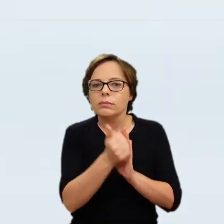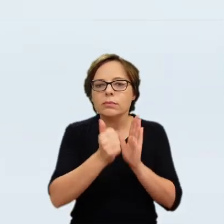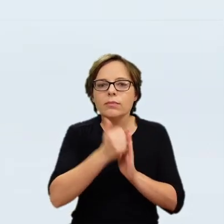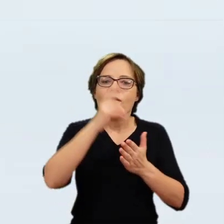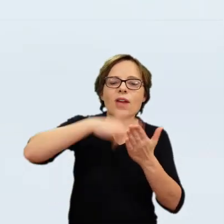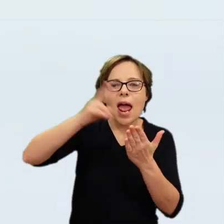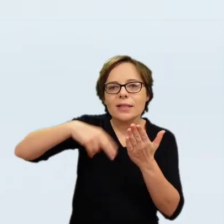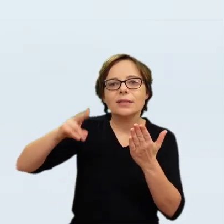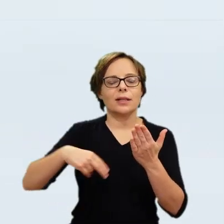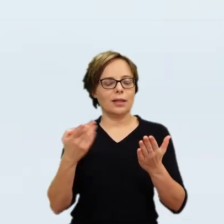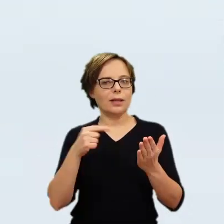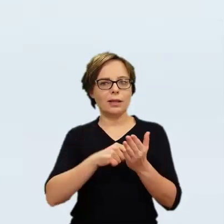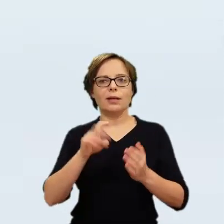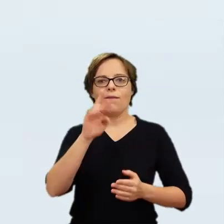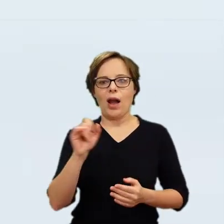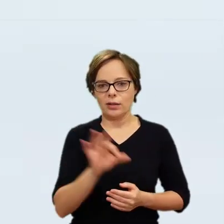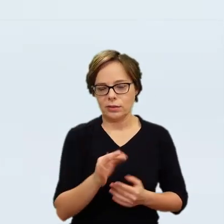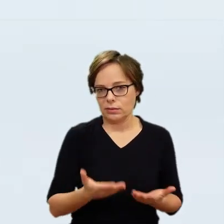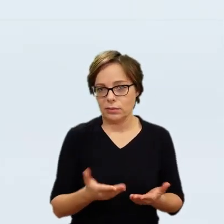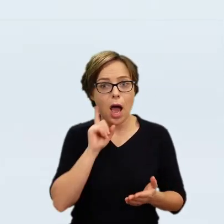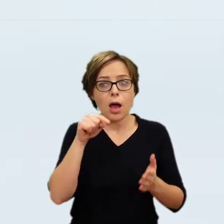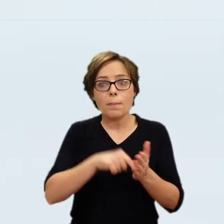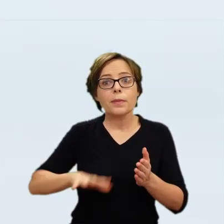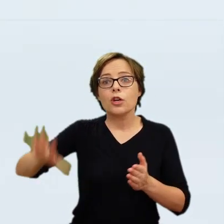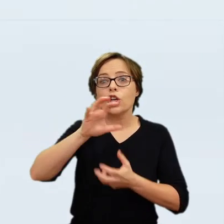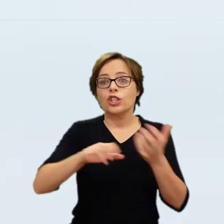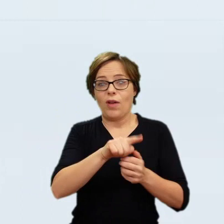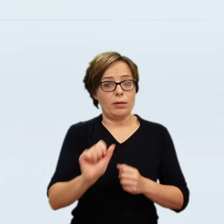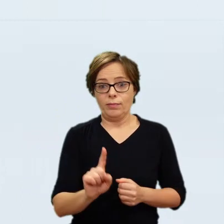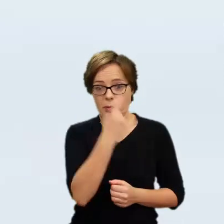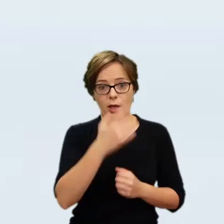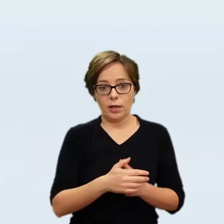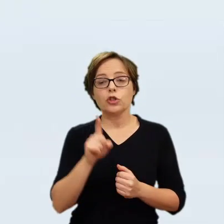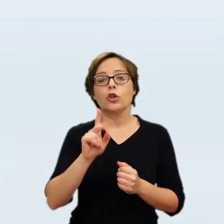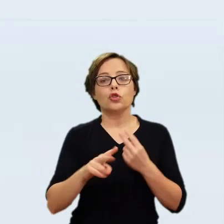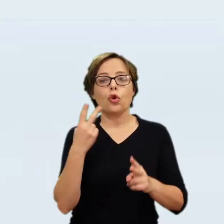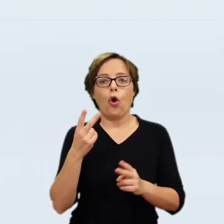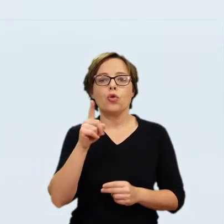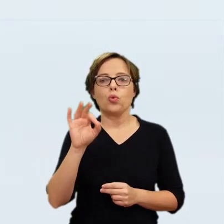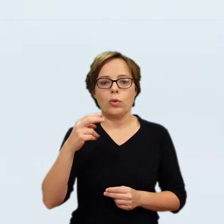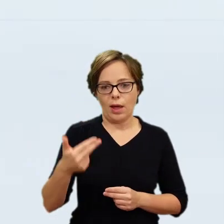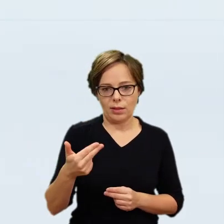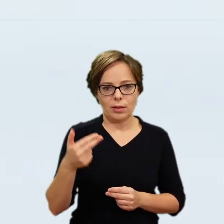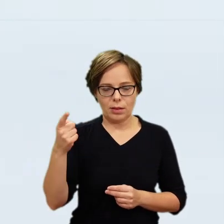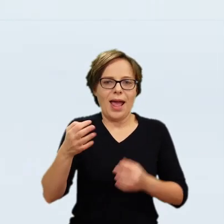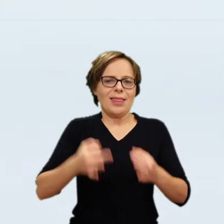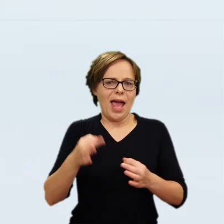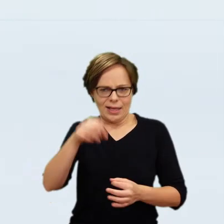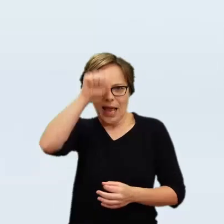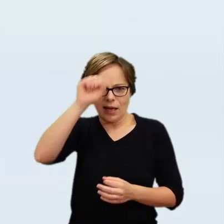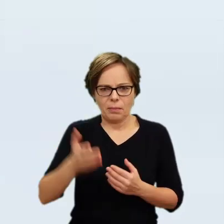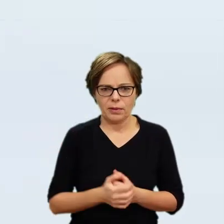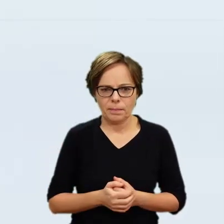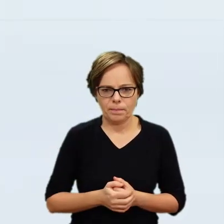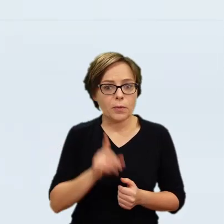Gallery is a unique thing in the world. And those things, you know, from Sudan and today's Sudan, Egypt, are an